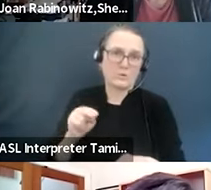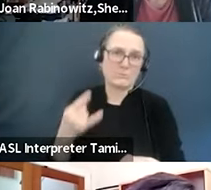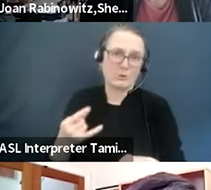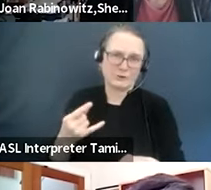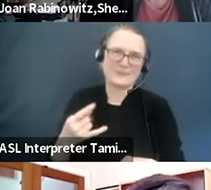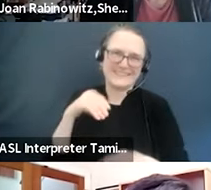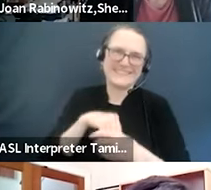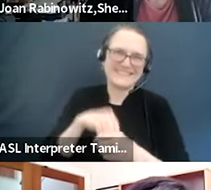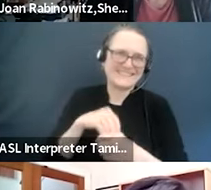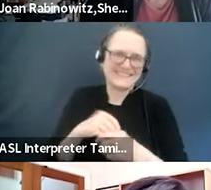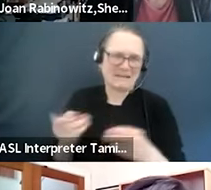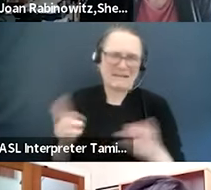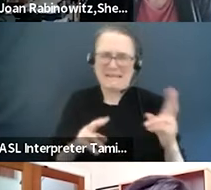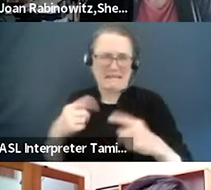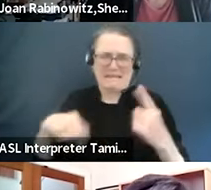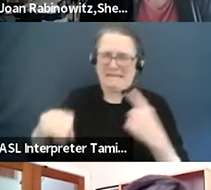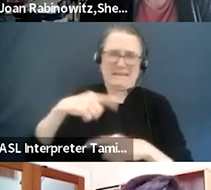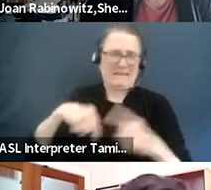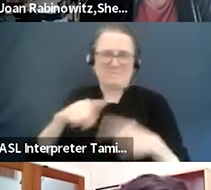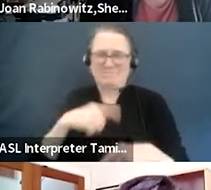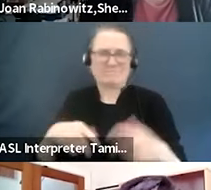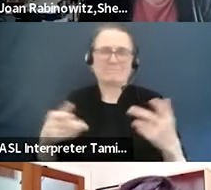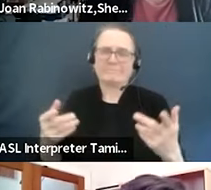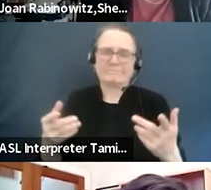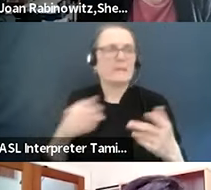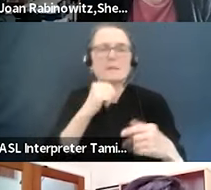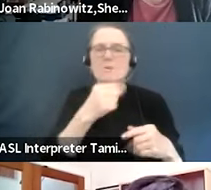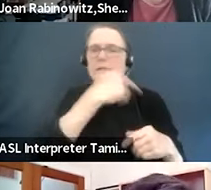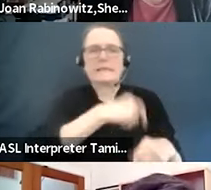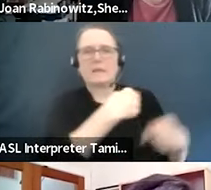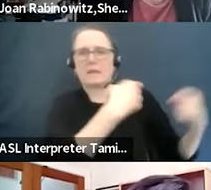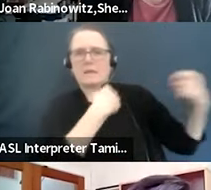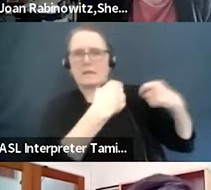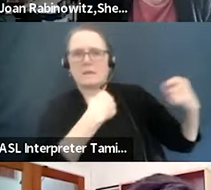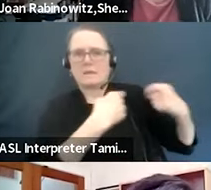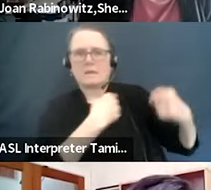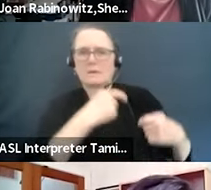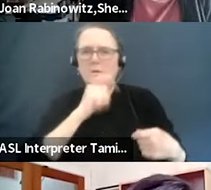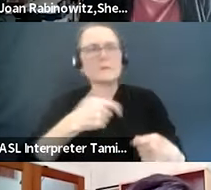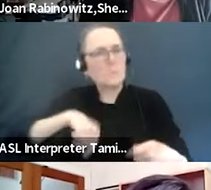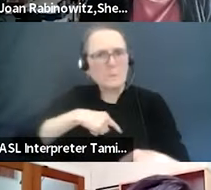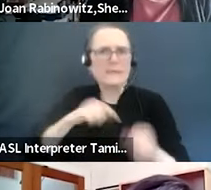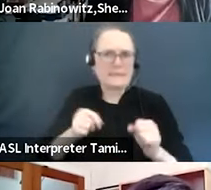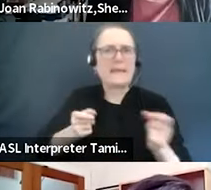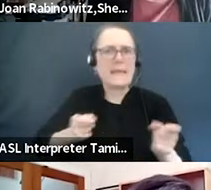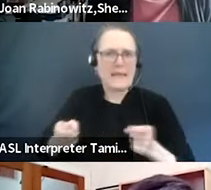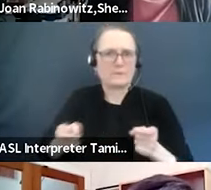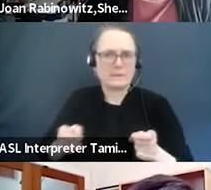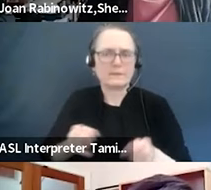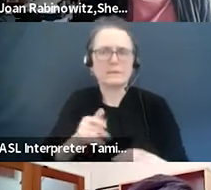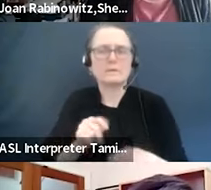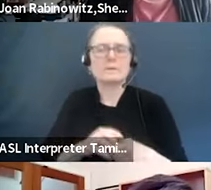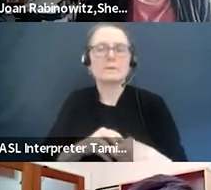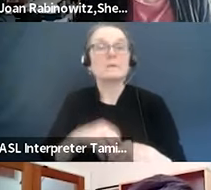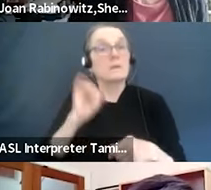And also like the idea that unrestricted funding, like operational support, like is the best type of support that organizations can